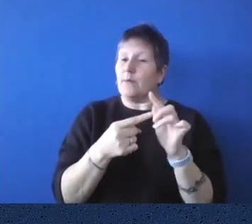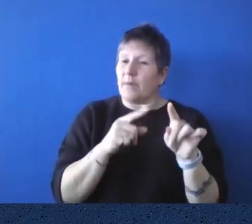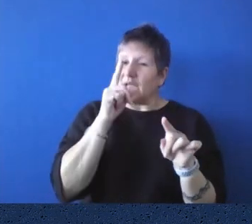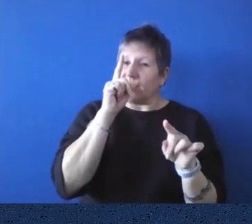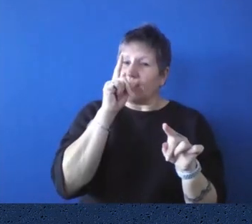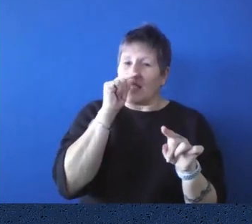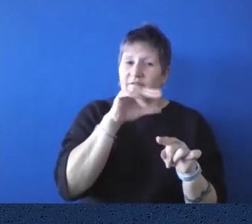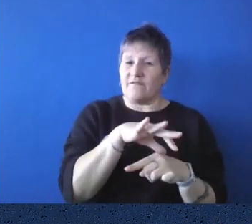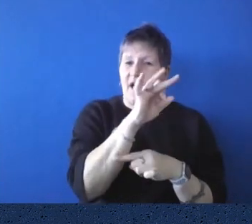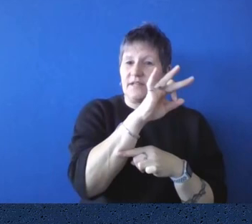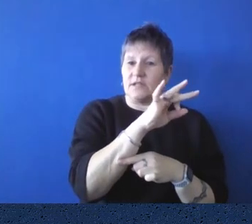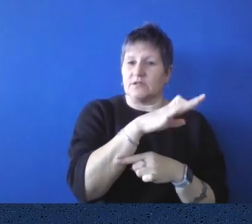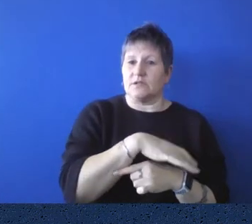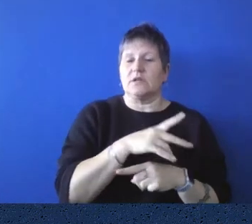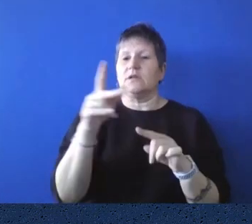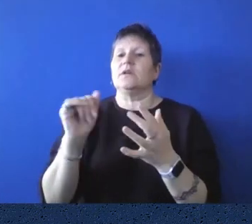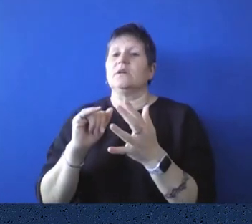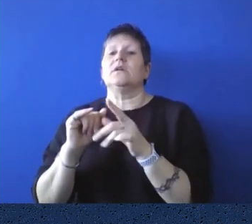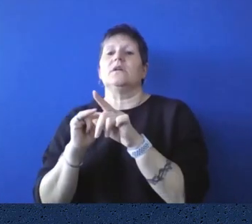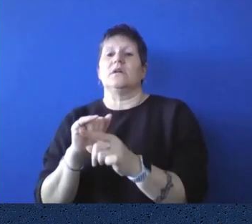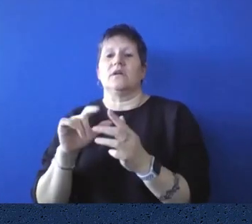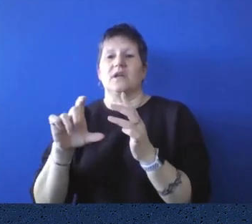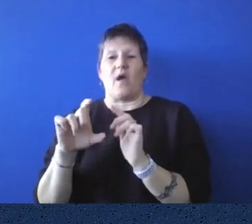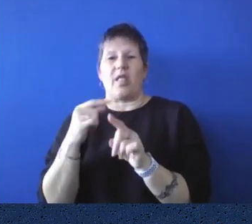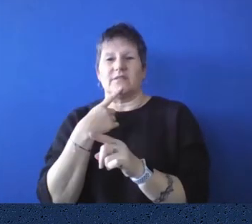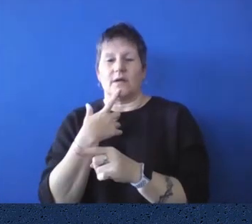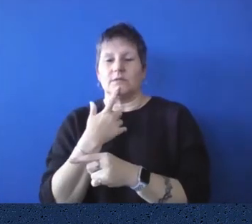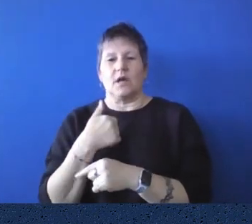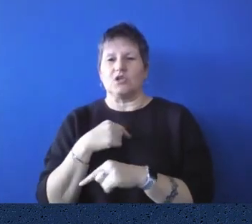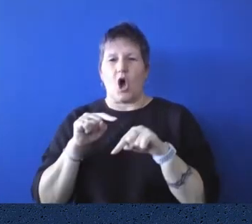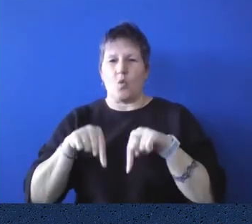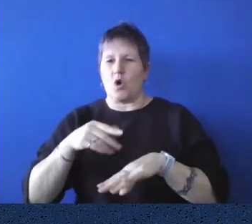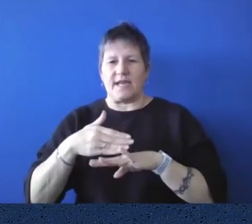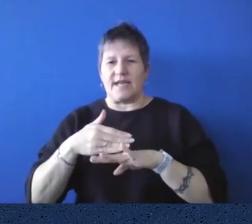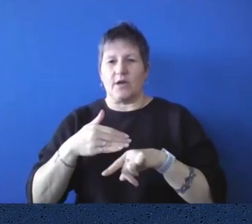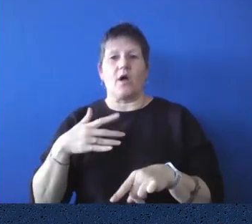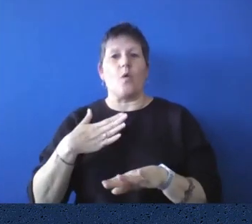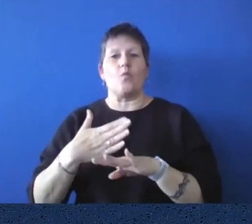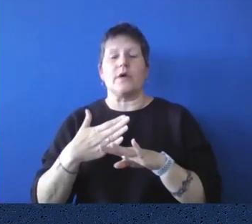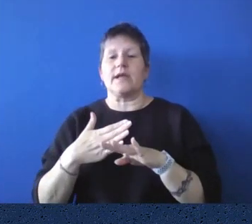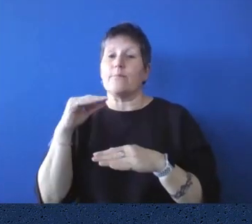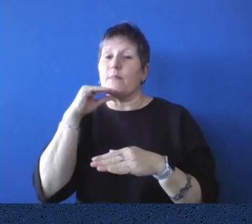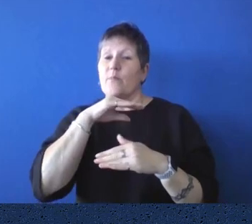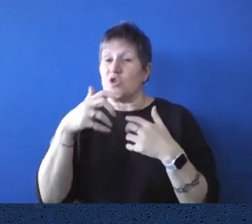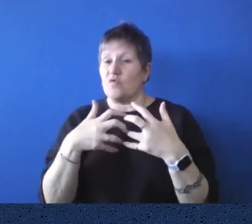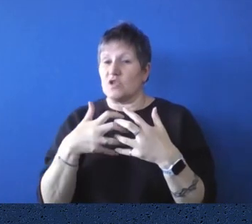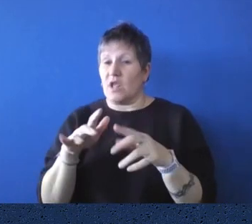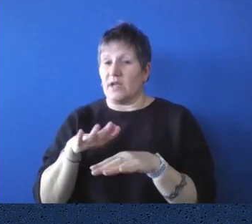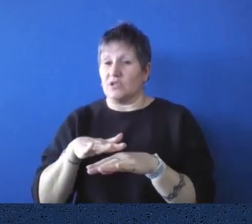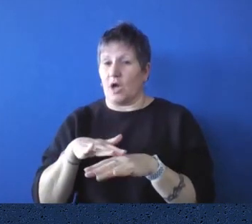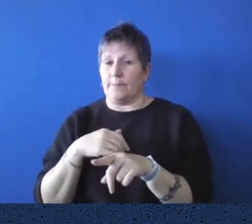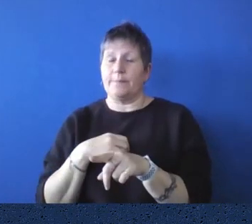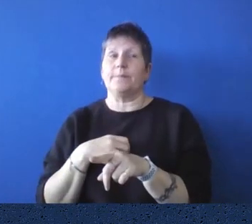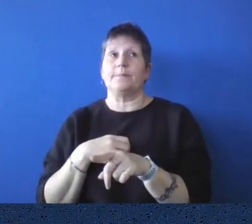I wasn't in this place, um, when we transitioned, I was actually at Melbourne University. Right. Um, and we had